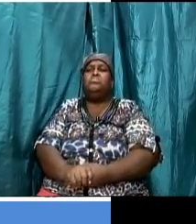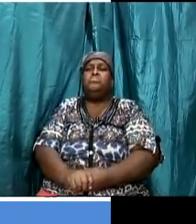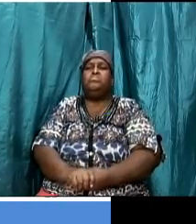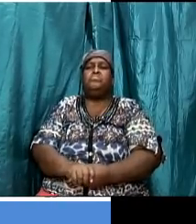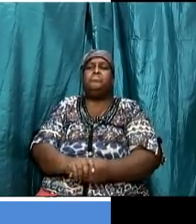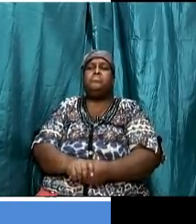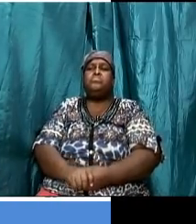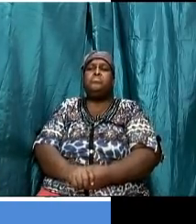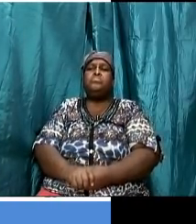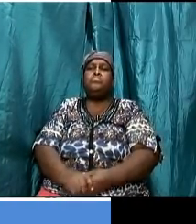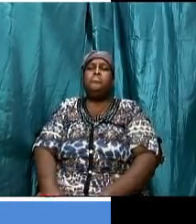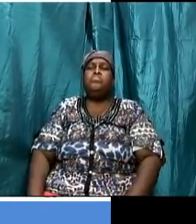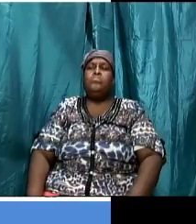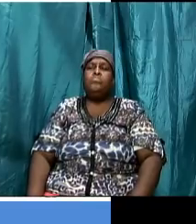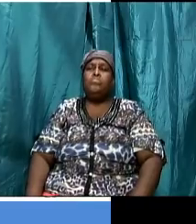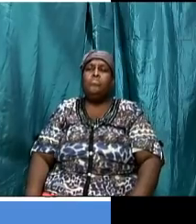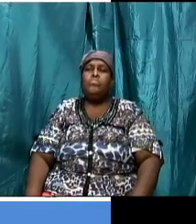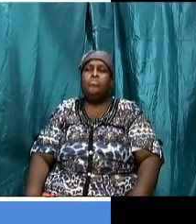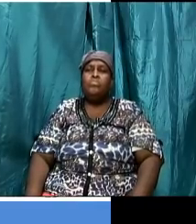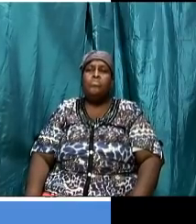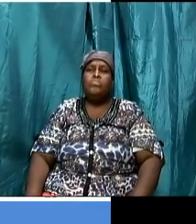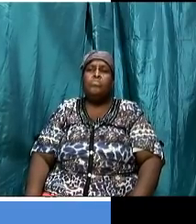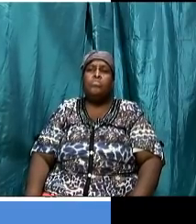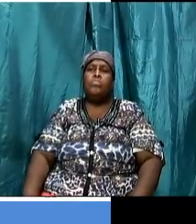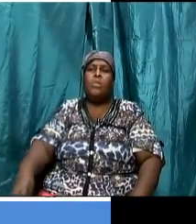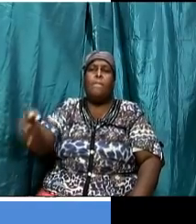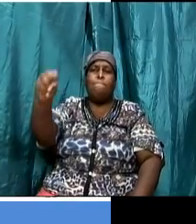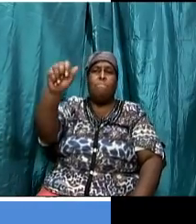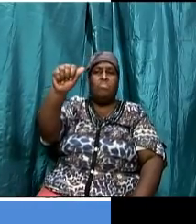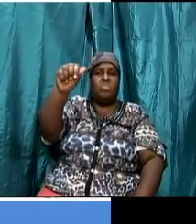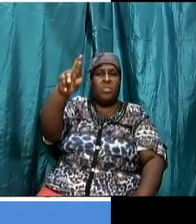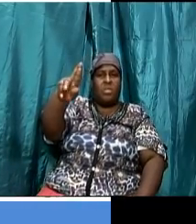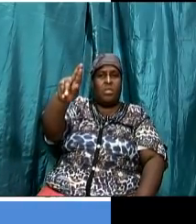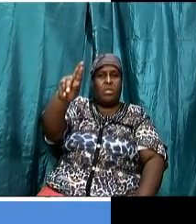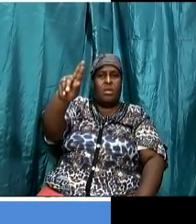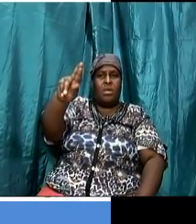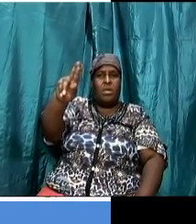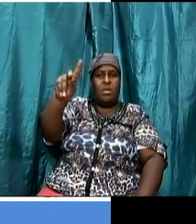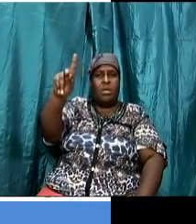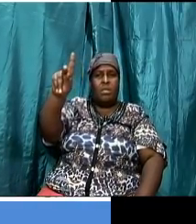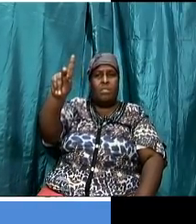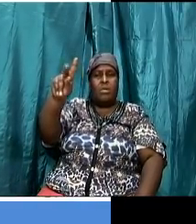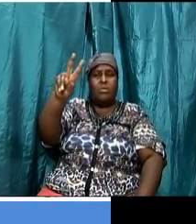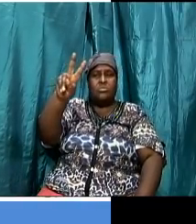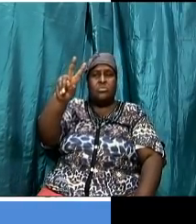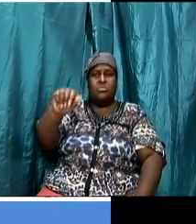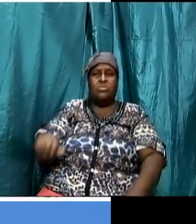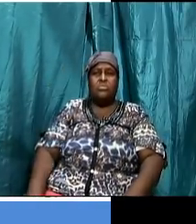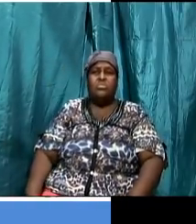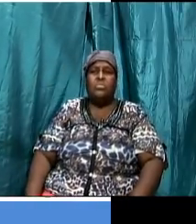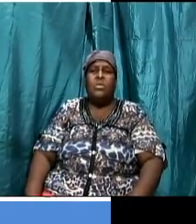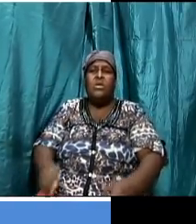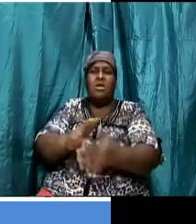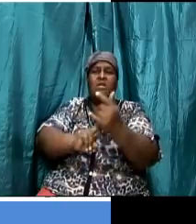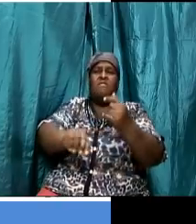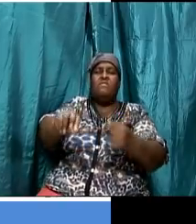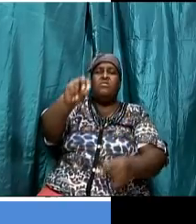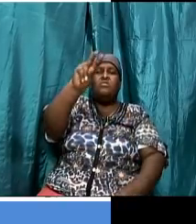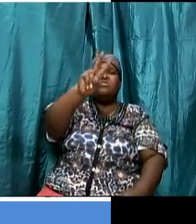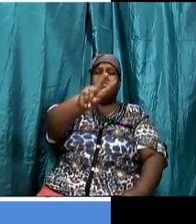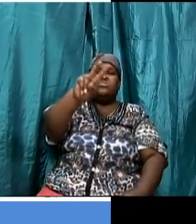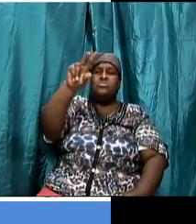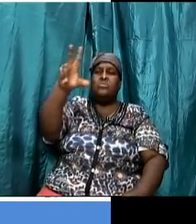here let's move back up a few verses in mark chapter 2 verse 23